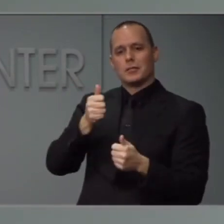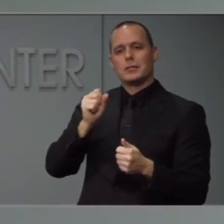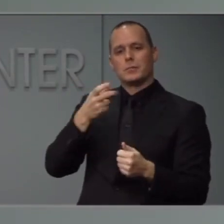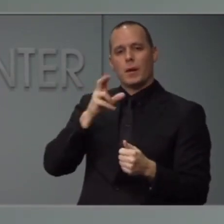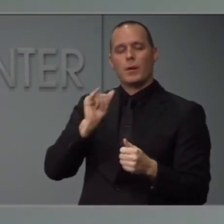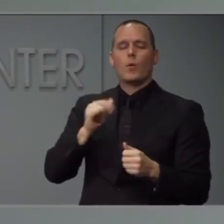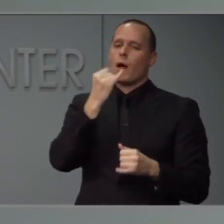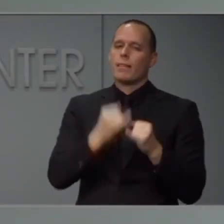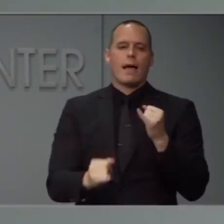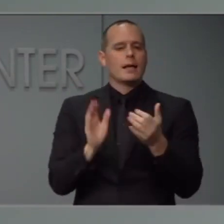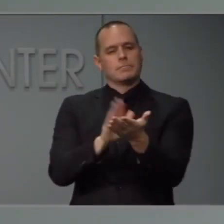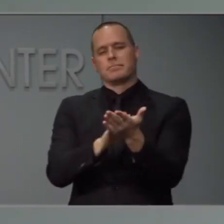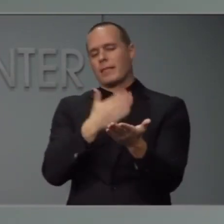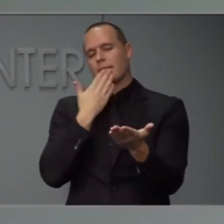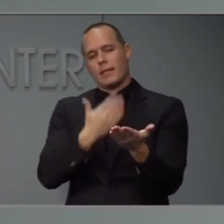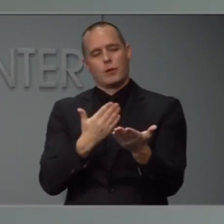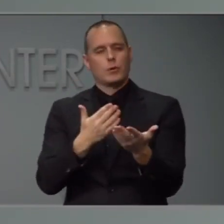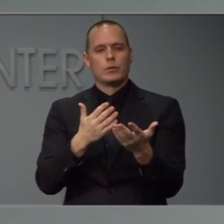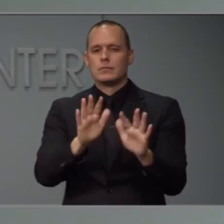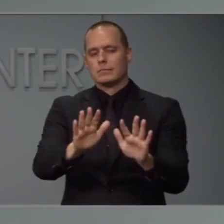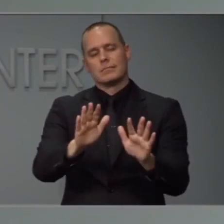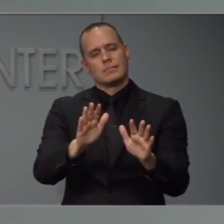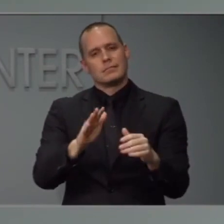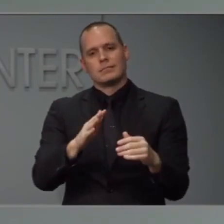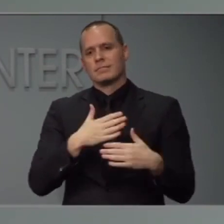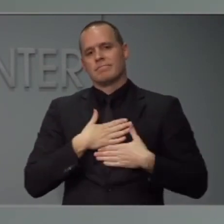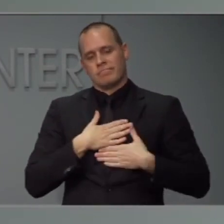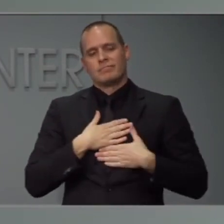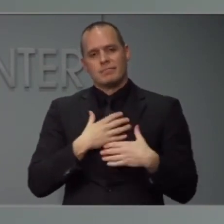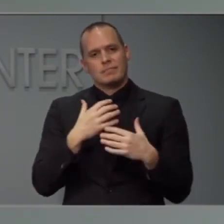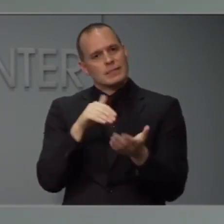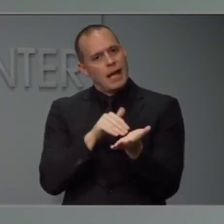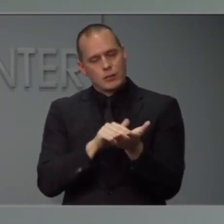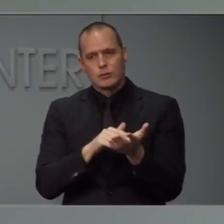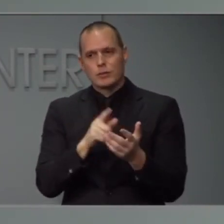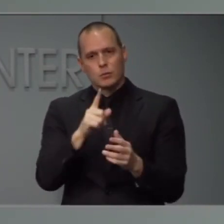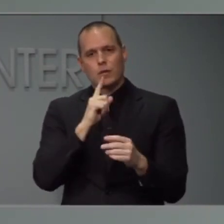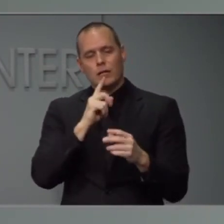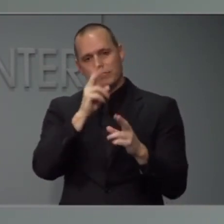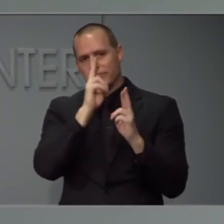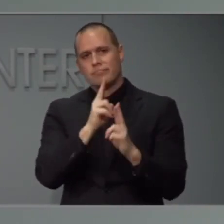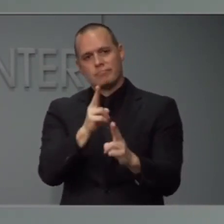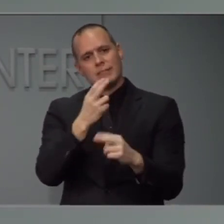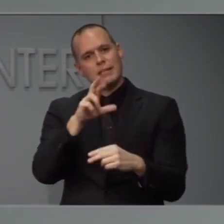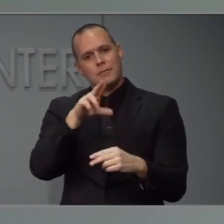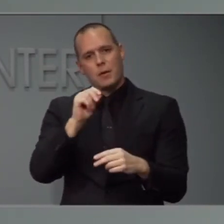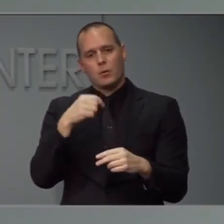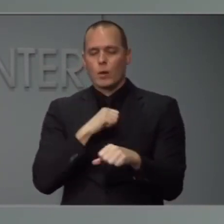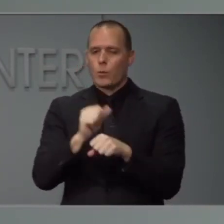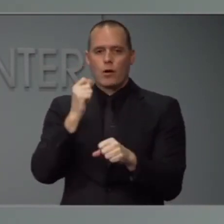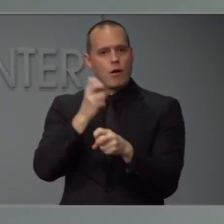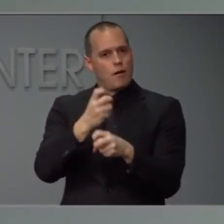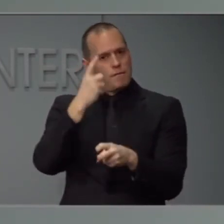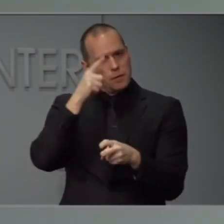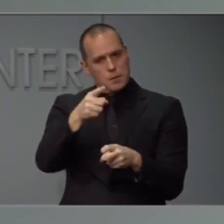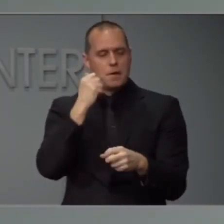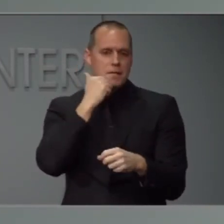shout out to my fellow doctors out there on Doctor's Day, your heroes. I thank you and we're working hard for you every day. Thanks.